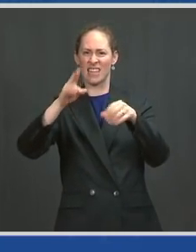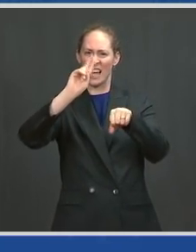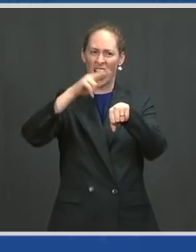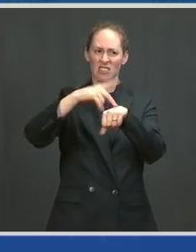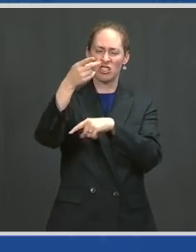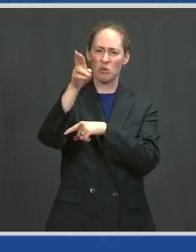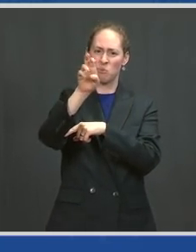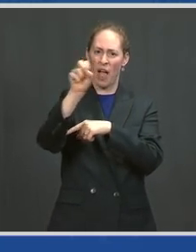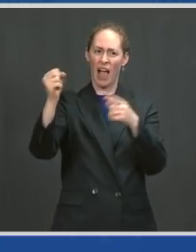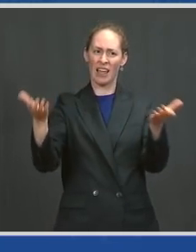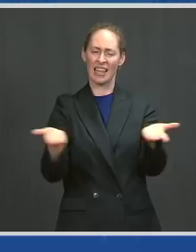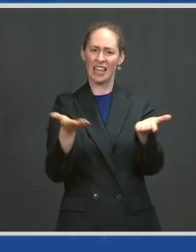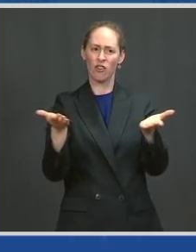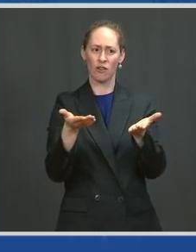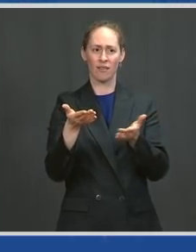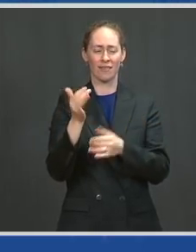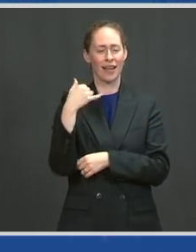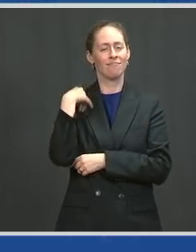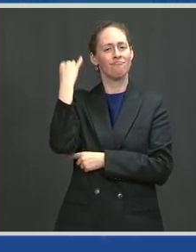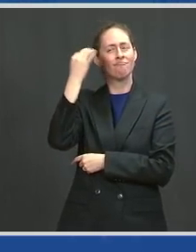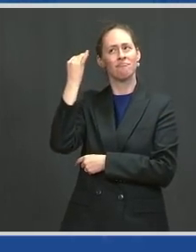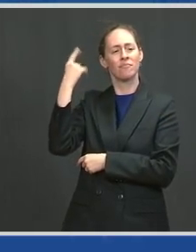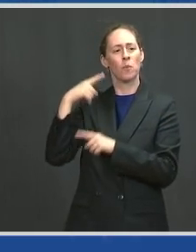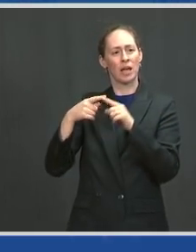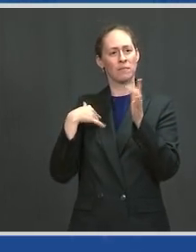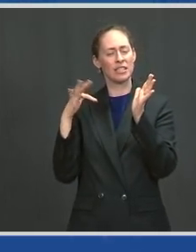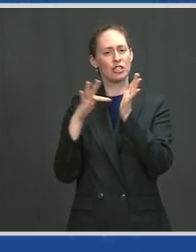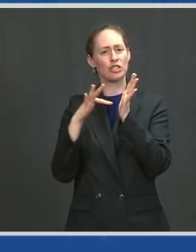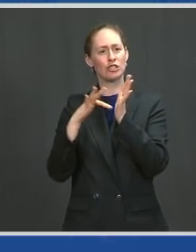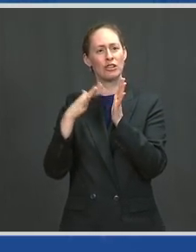no, it wouldn't be close.